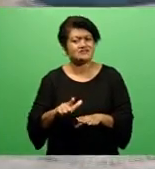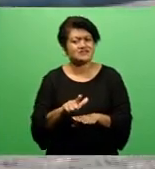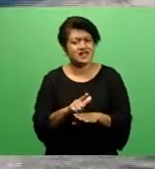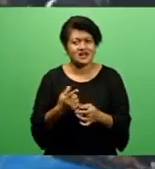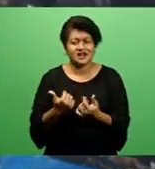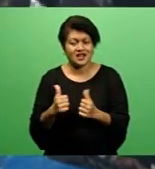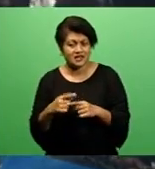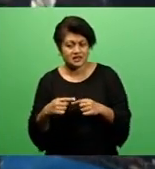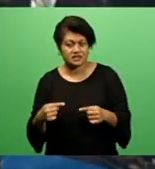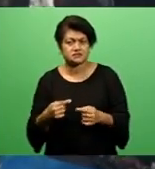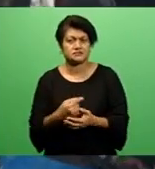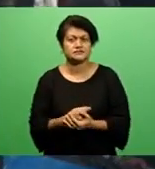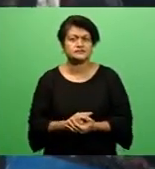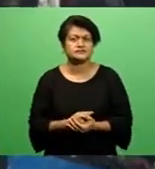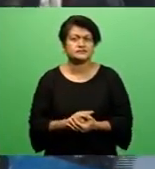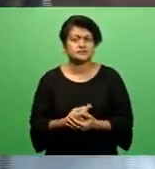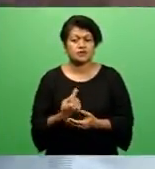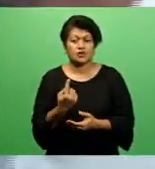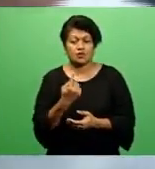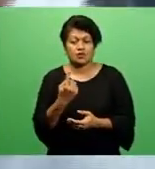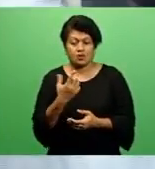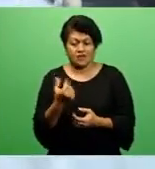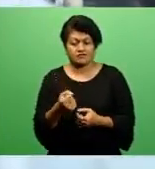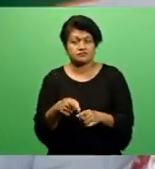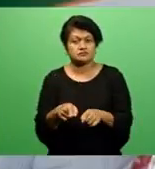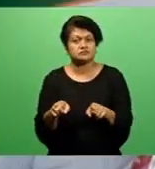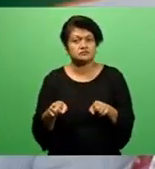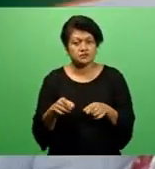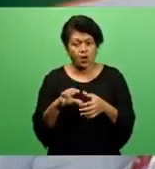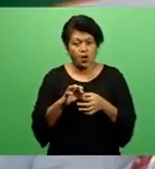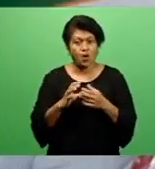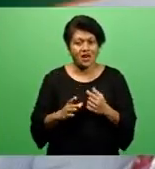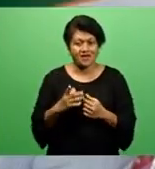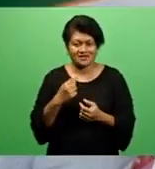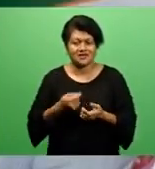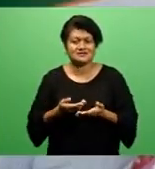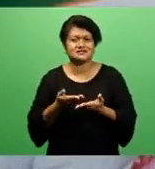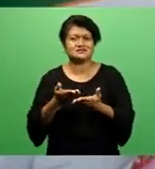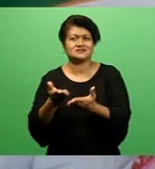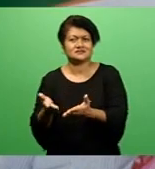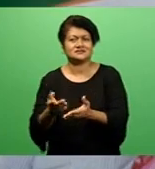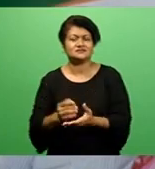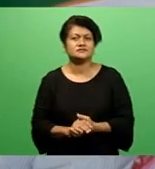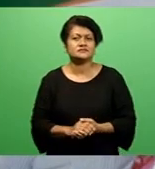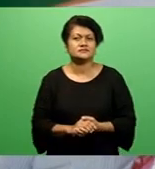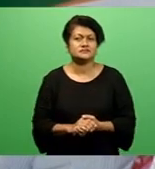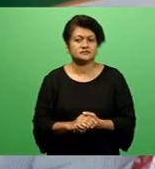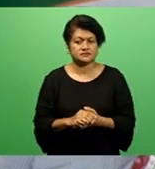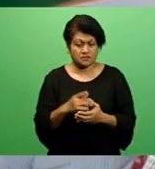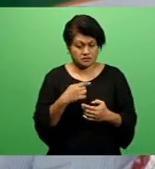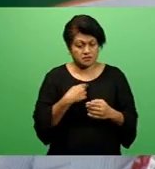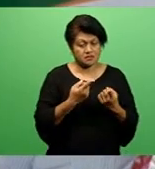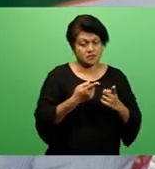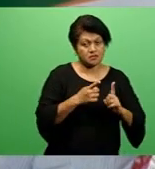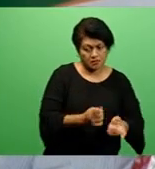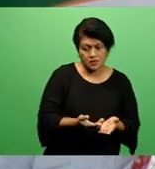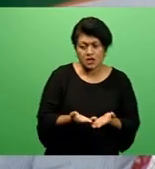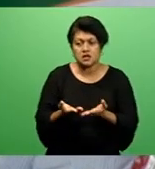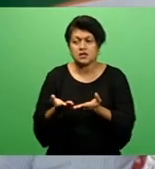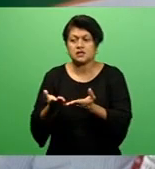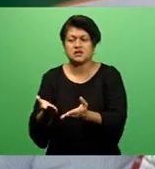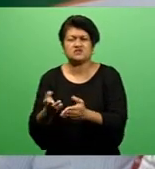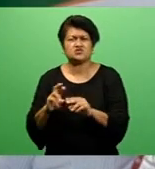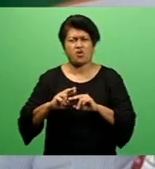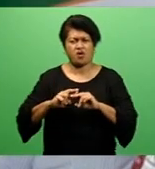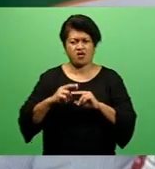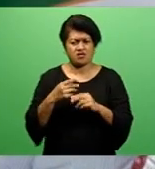not cause hassle for those entitled. So it will be used and the person is passed on and usually the relatives